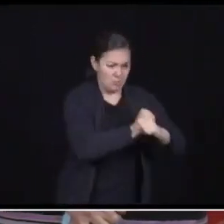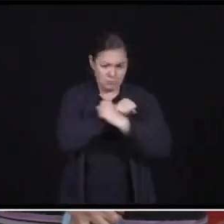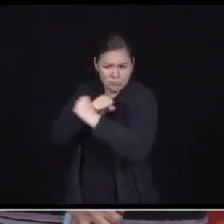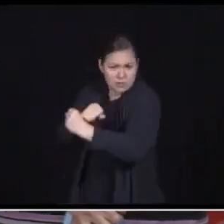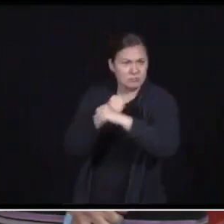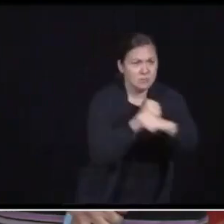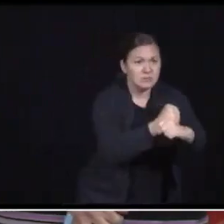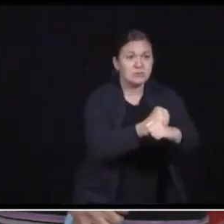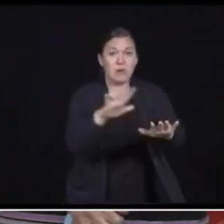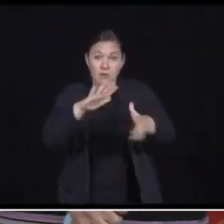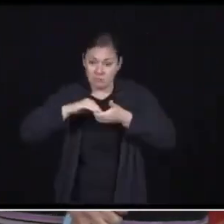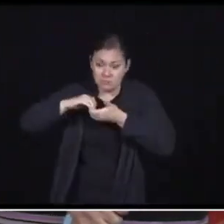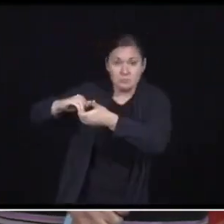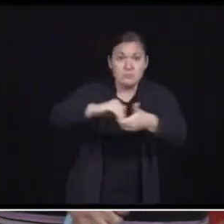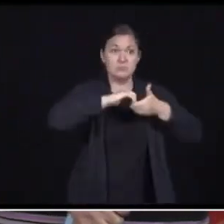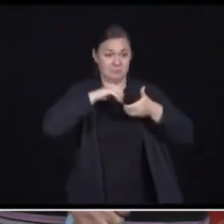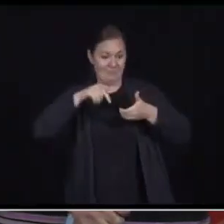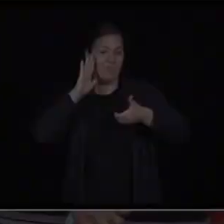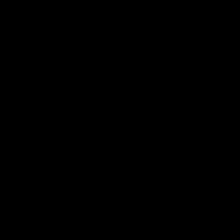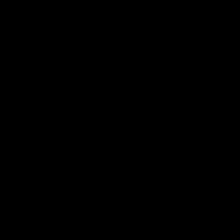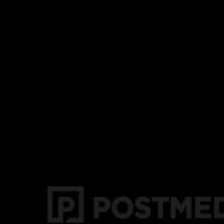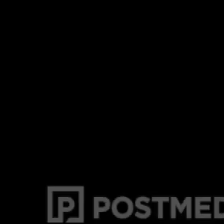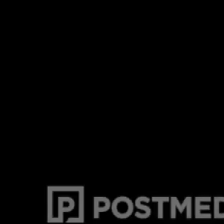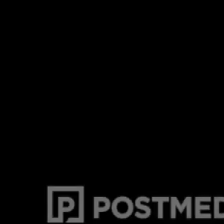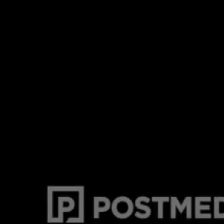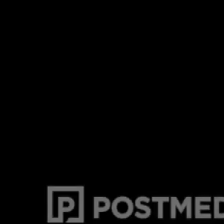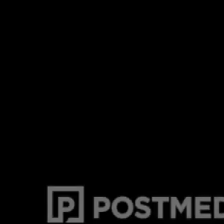we will get through this. Thank you and God bless the people of Ontario.